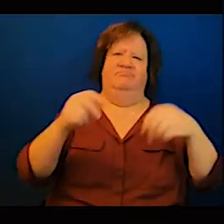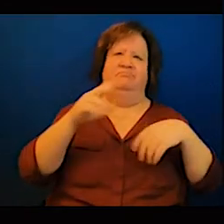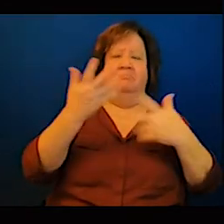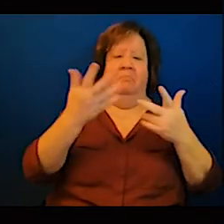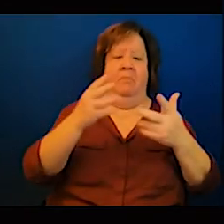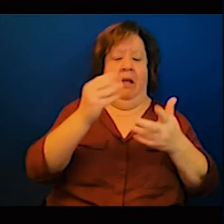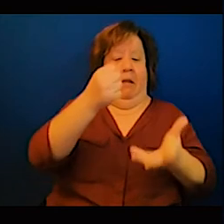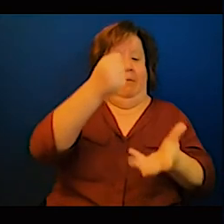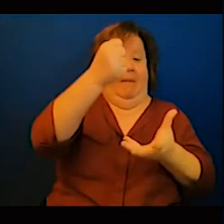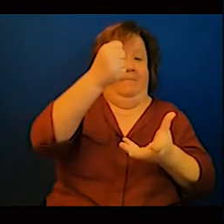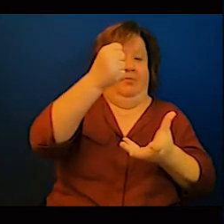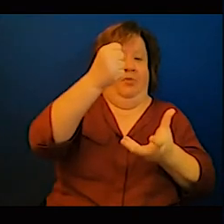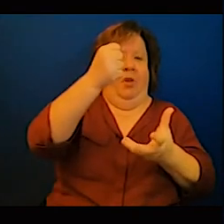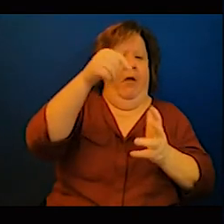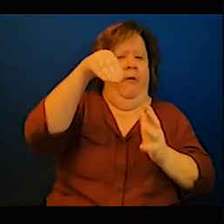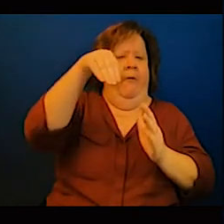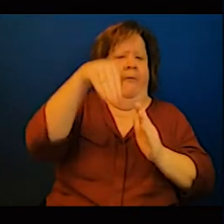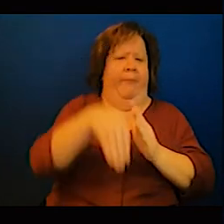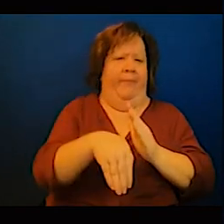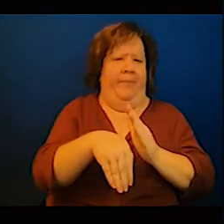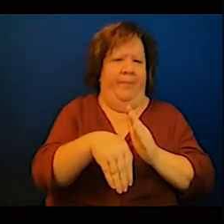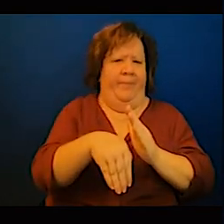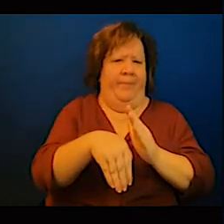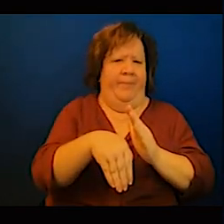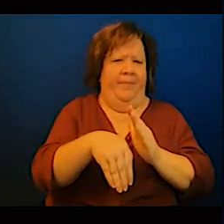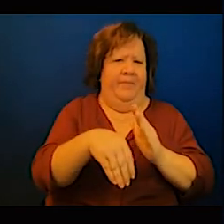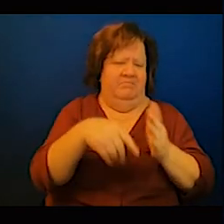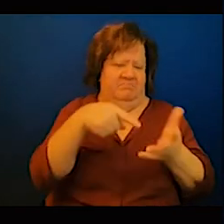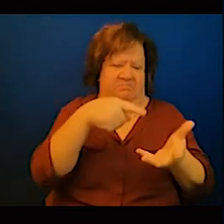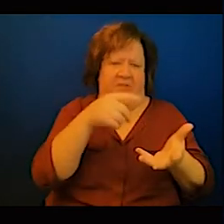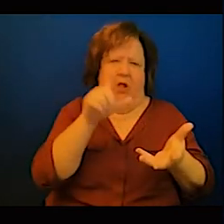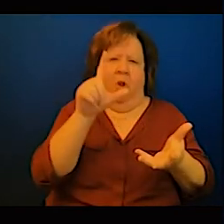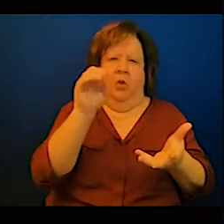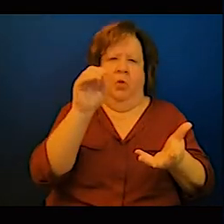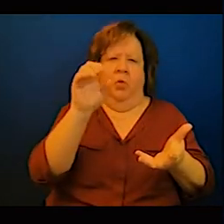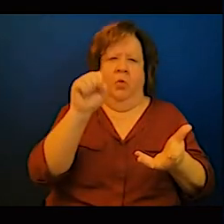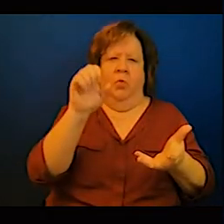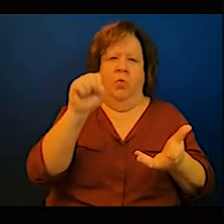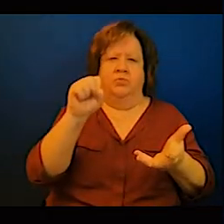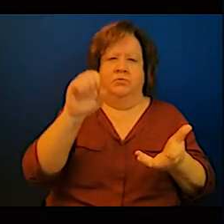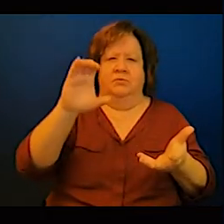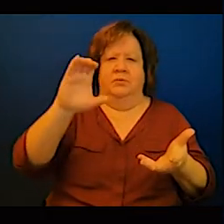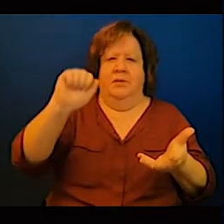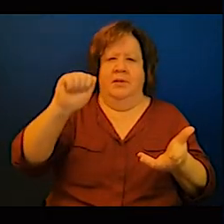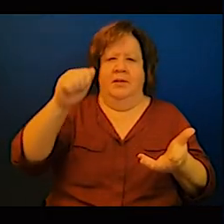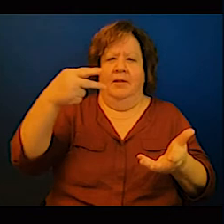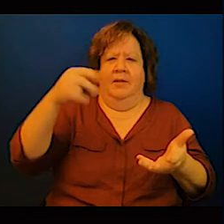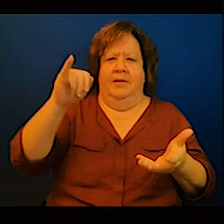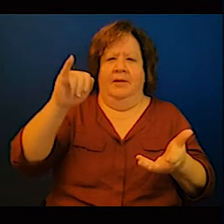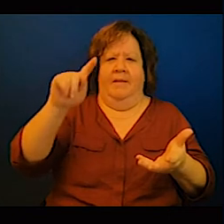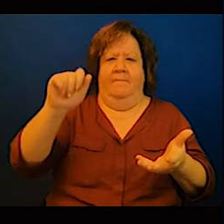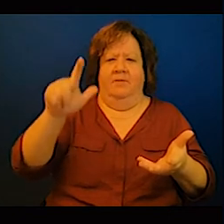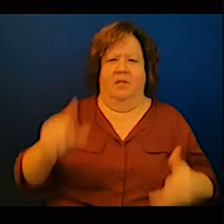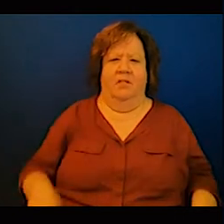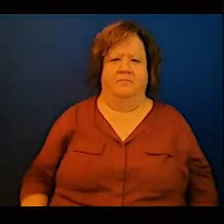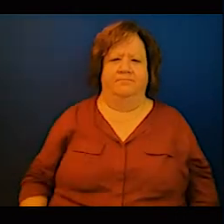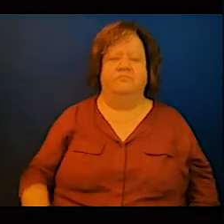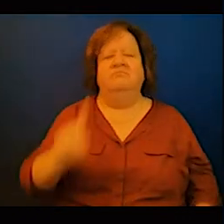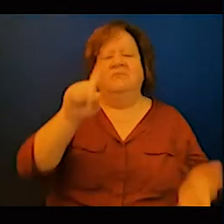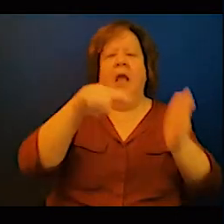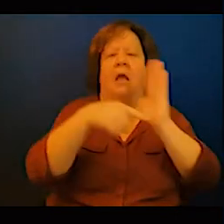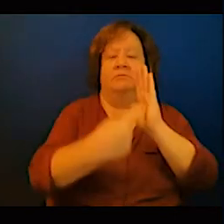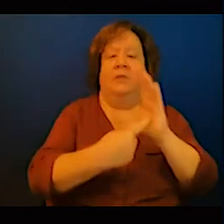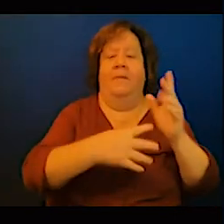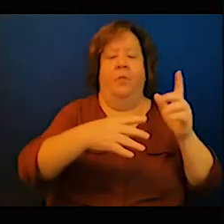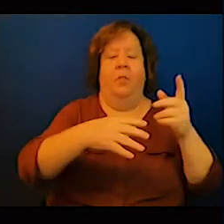solution of first loss capital so that possibility said that for every private